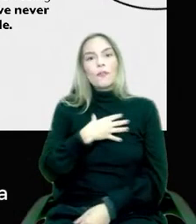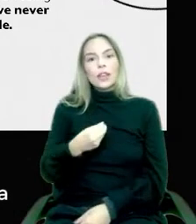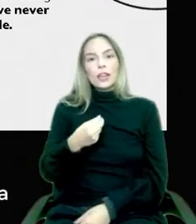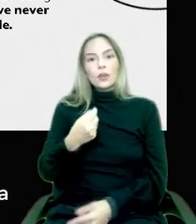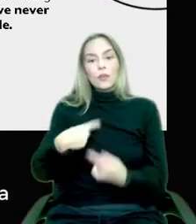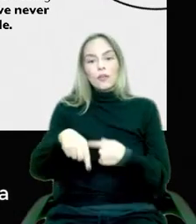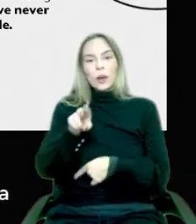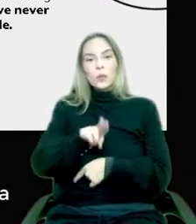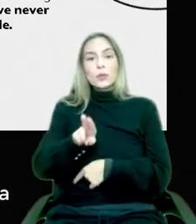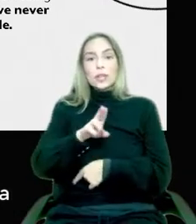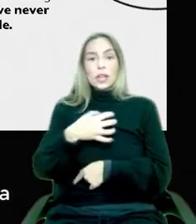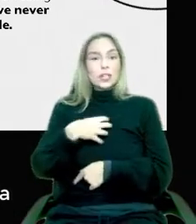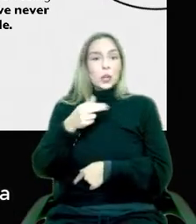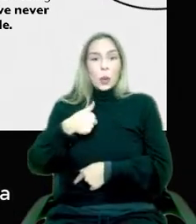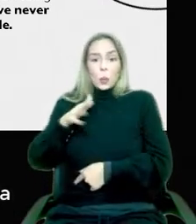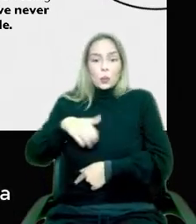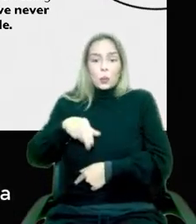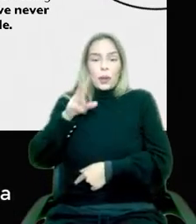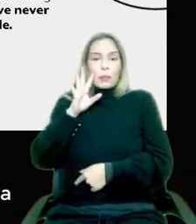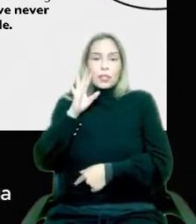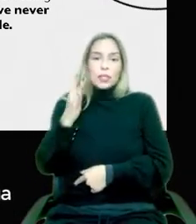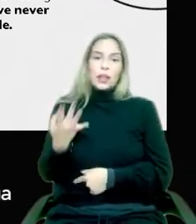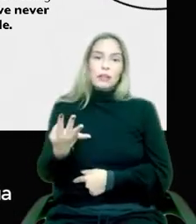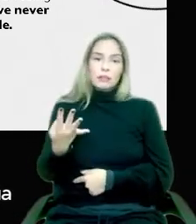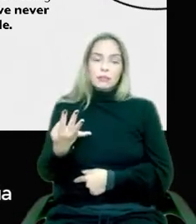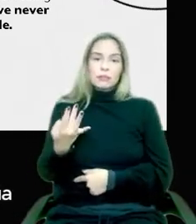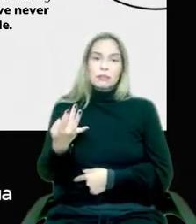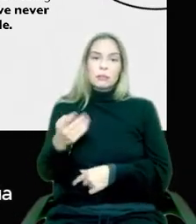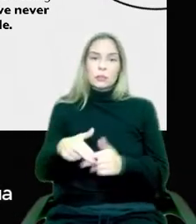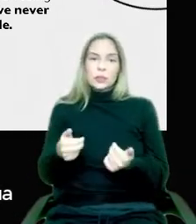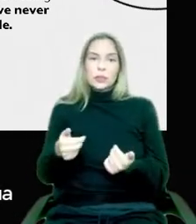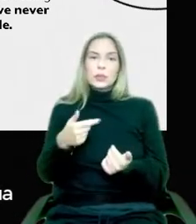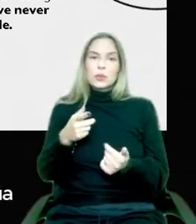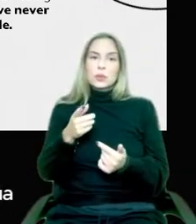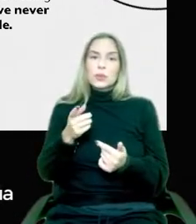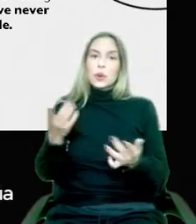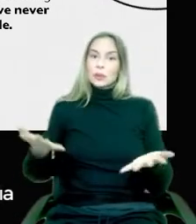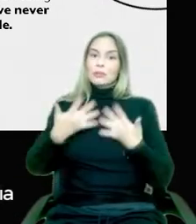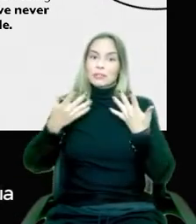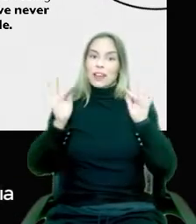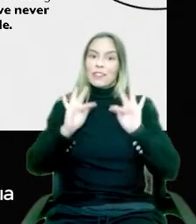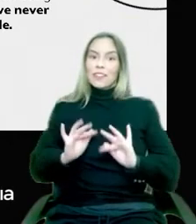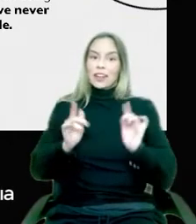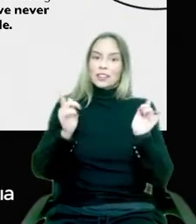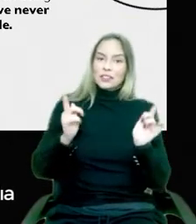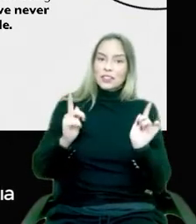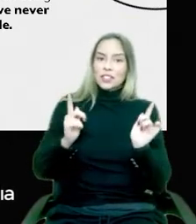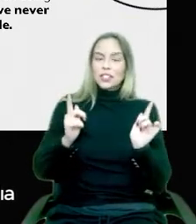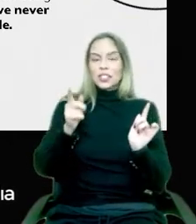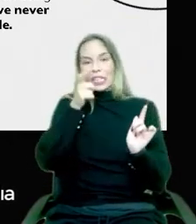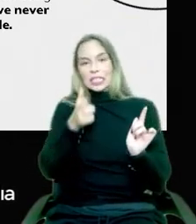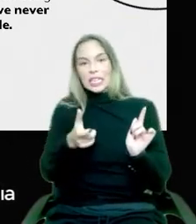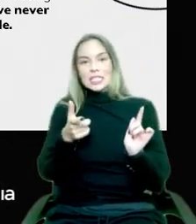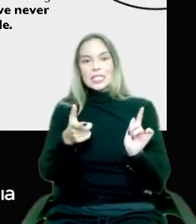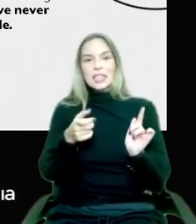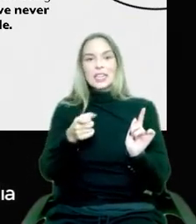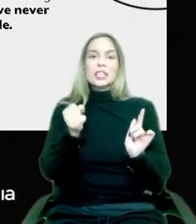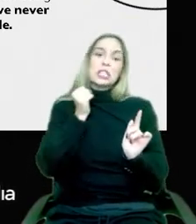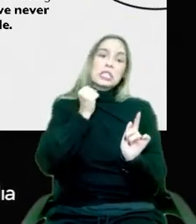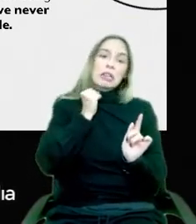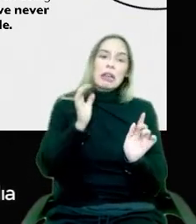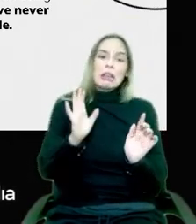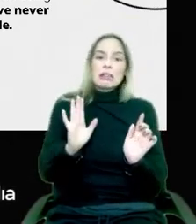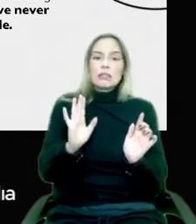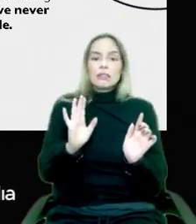just keeping up is exciting. It's fun. It's interesting. It's stressful. And for a